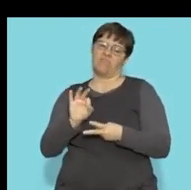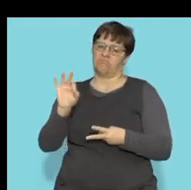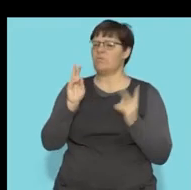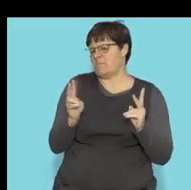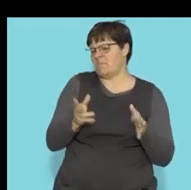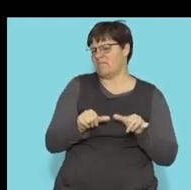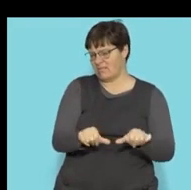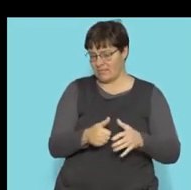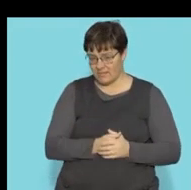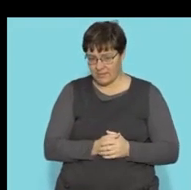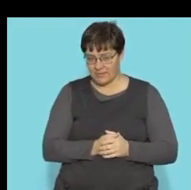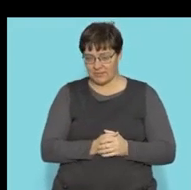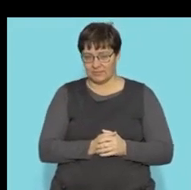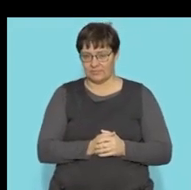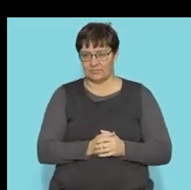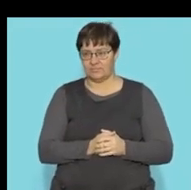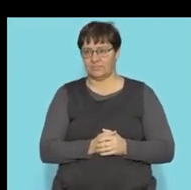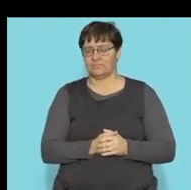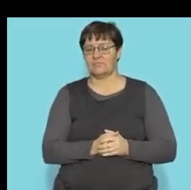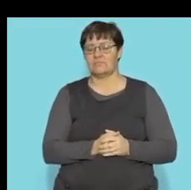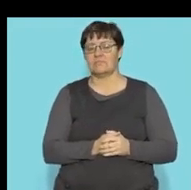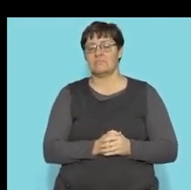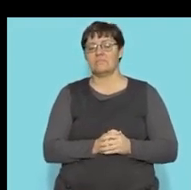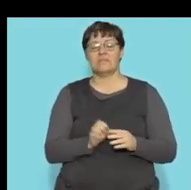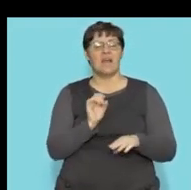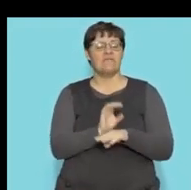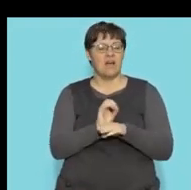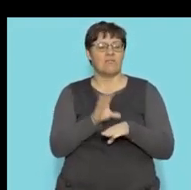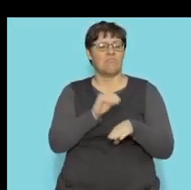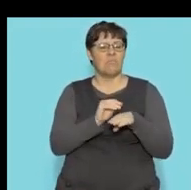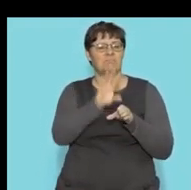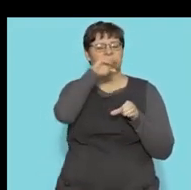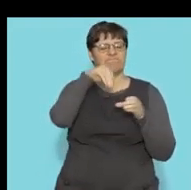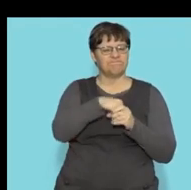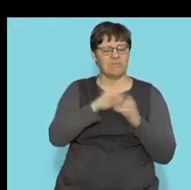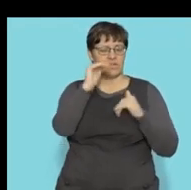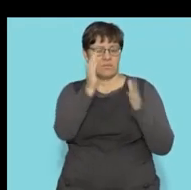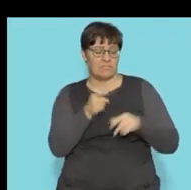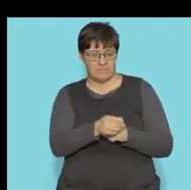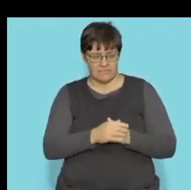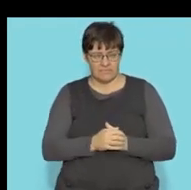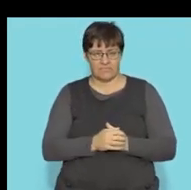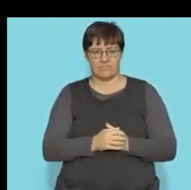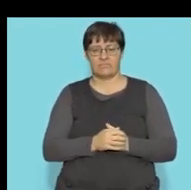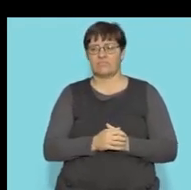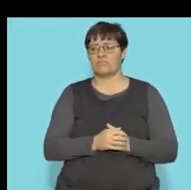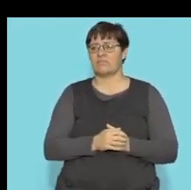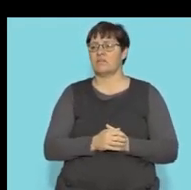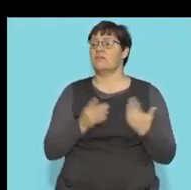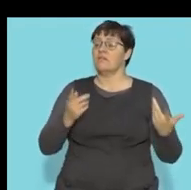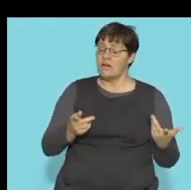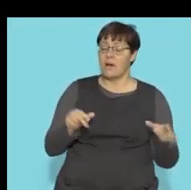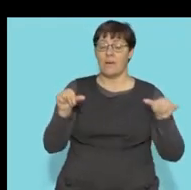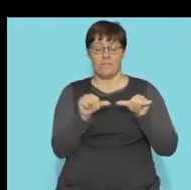cubed. Cool, just some advice for problems involving combined shapes. For measurement problems,